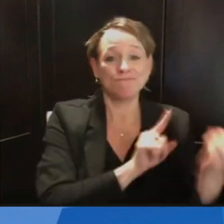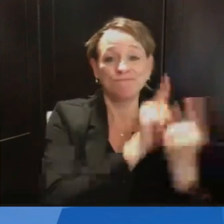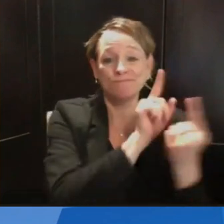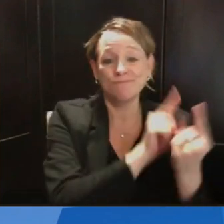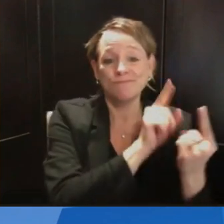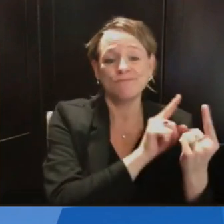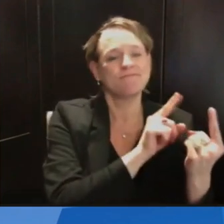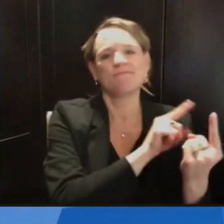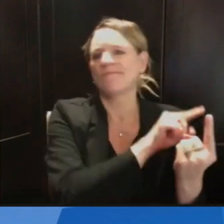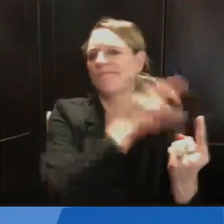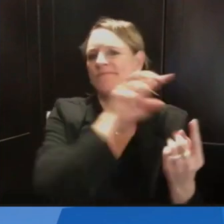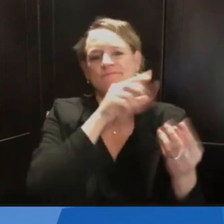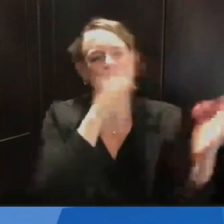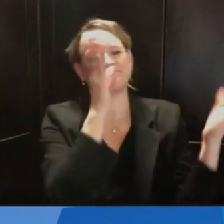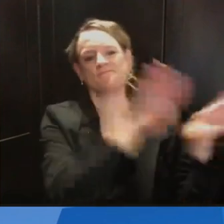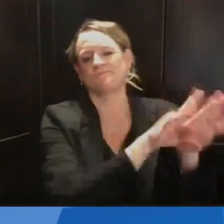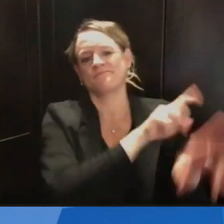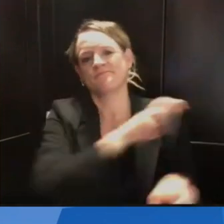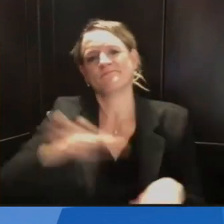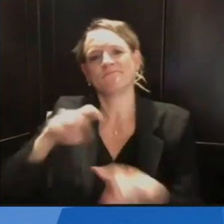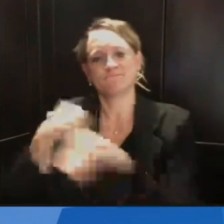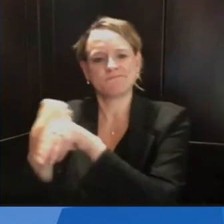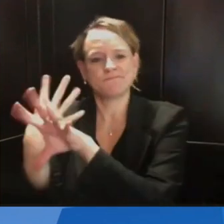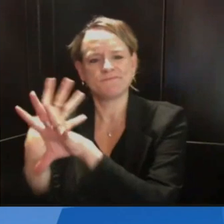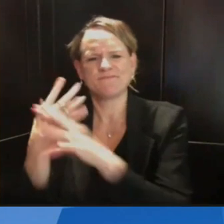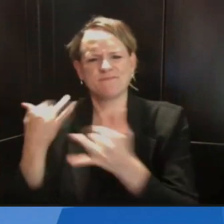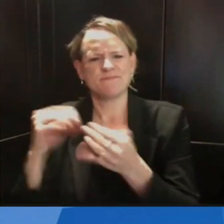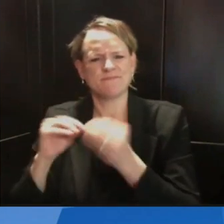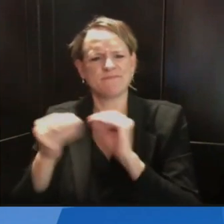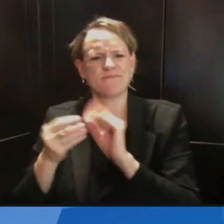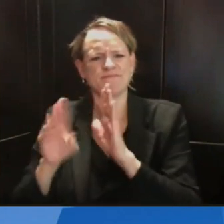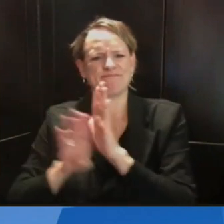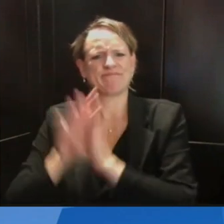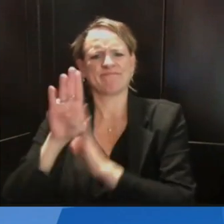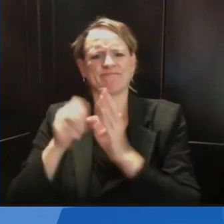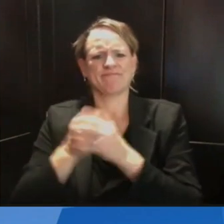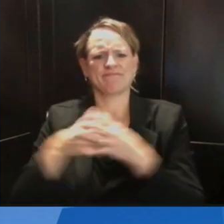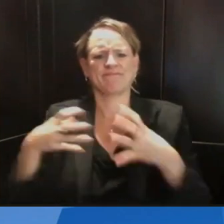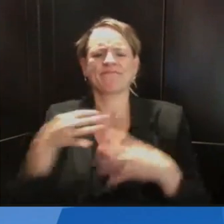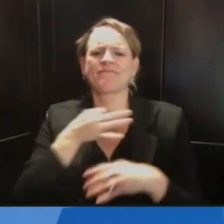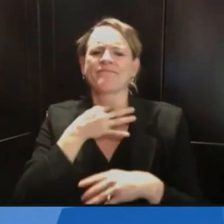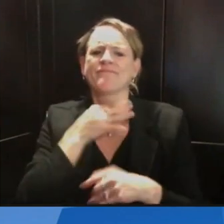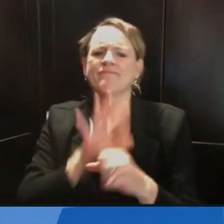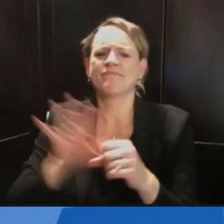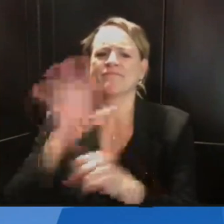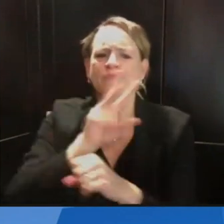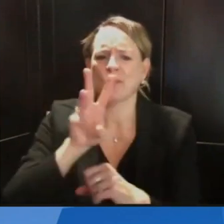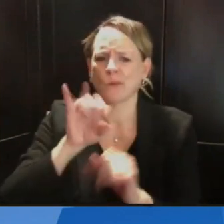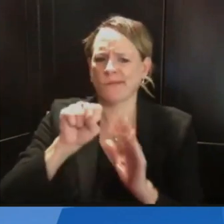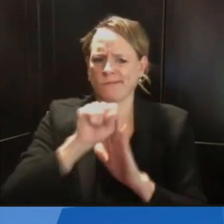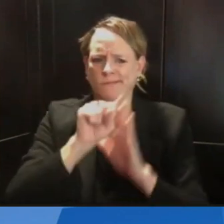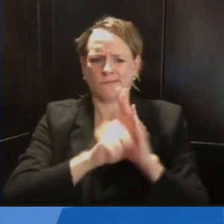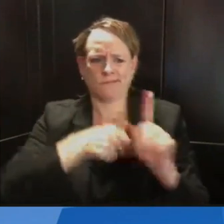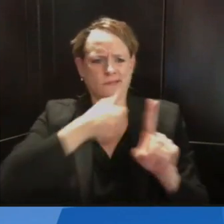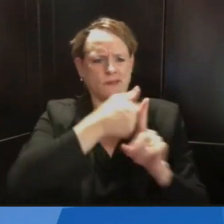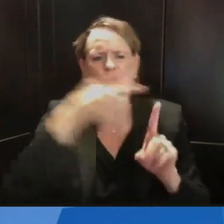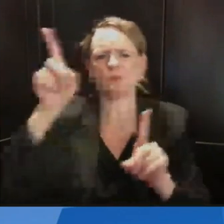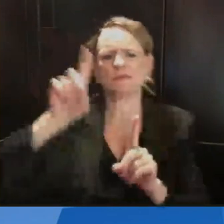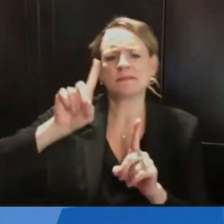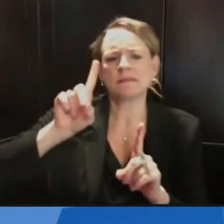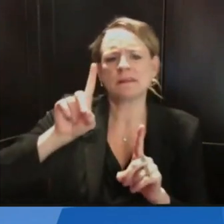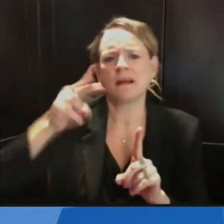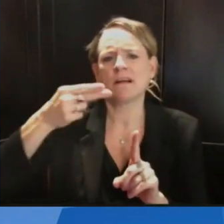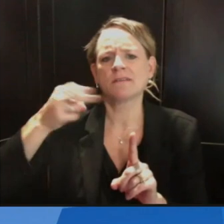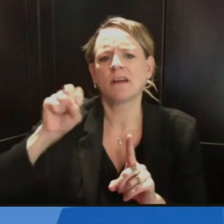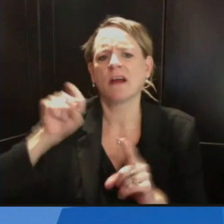from the state or DHS just for how schools can handle these kind of things and how even parents can handle these